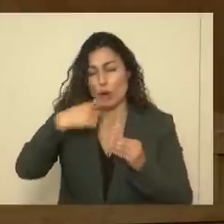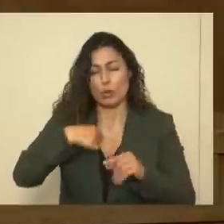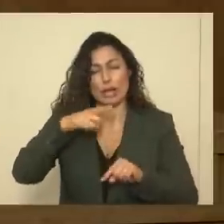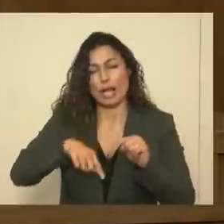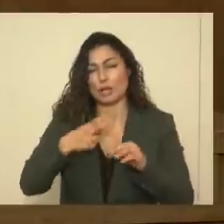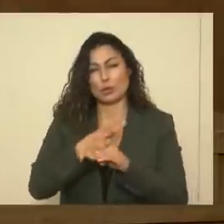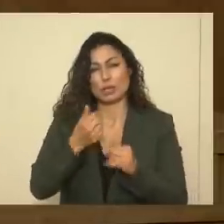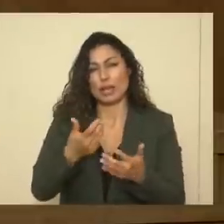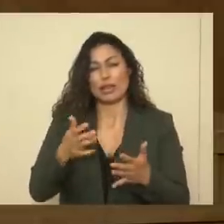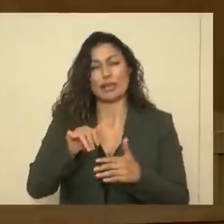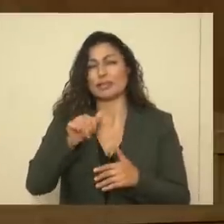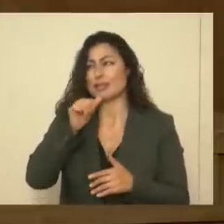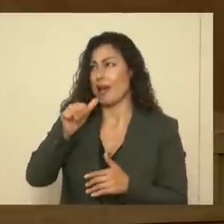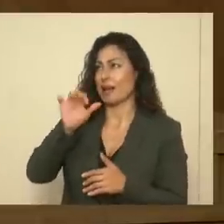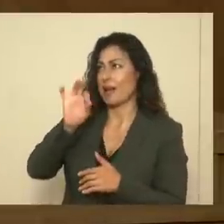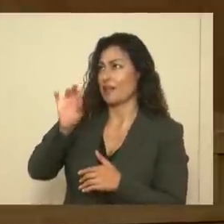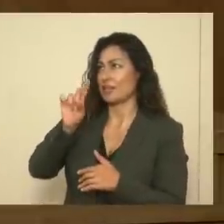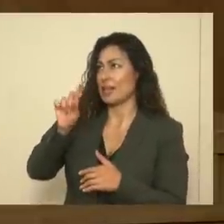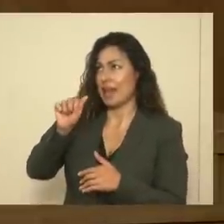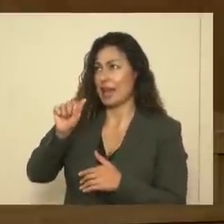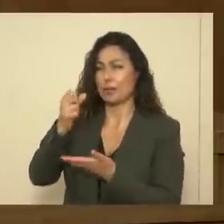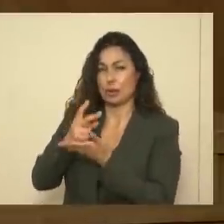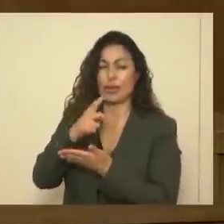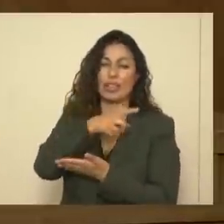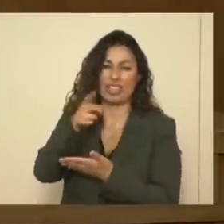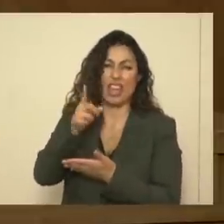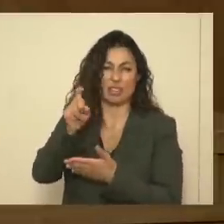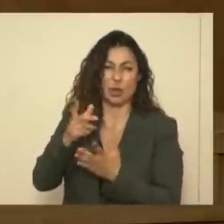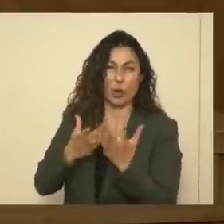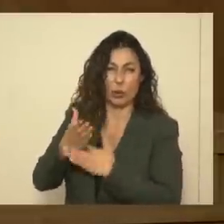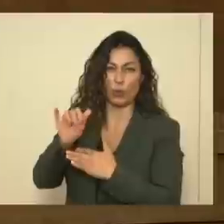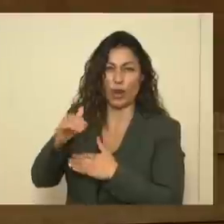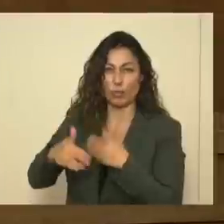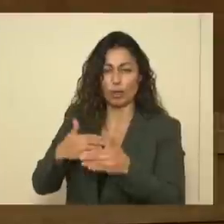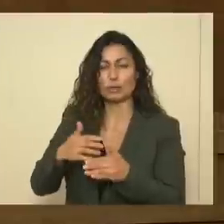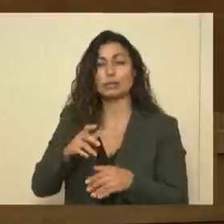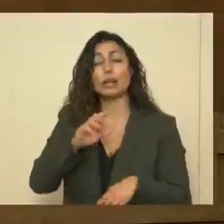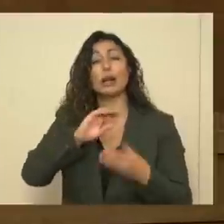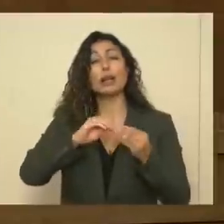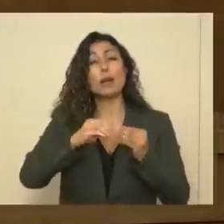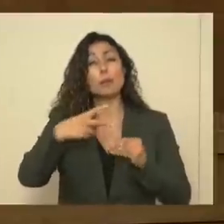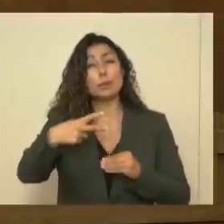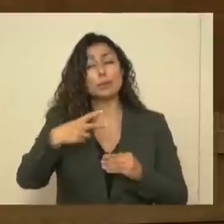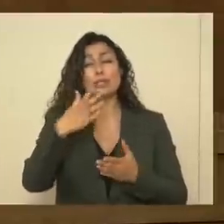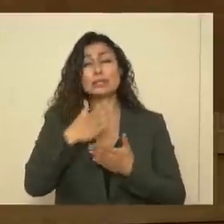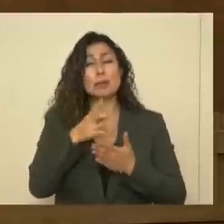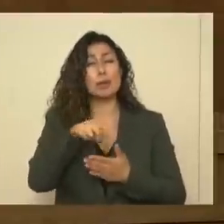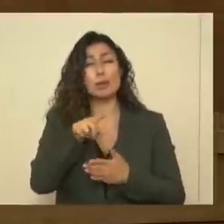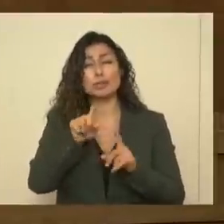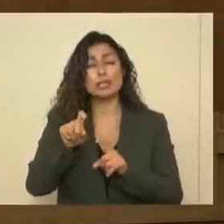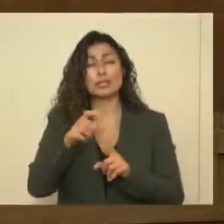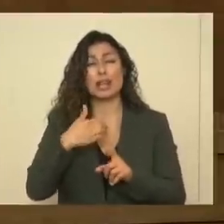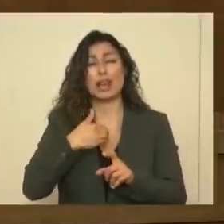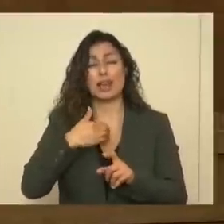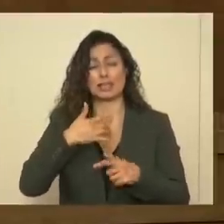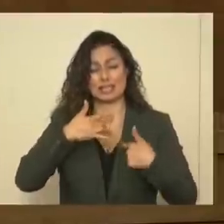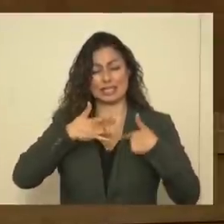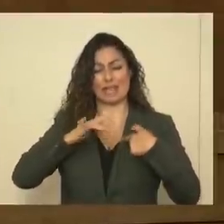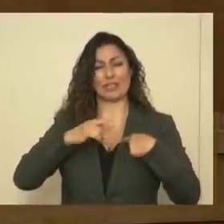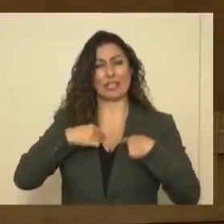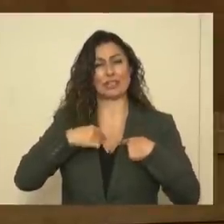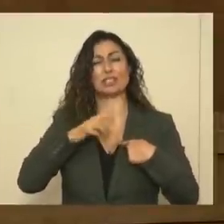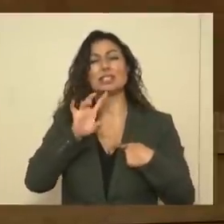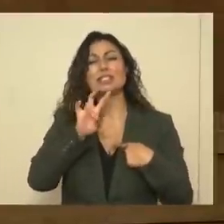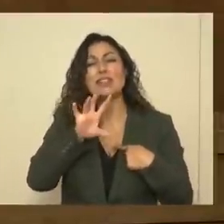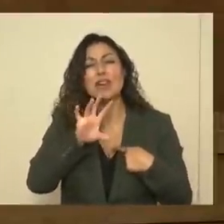can't use anything that's not FDA approved, and a lot of them are going through that process. Number two, some of these tests have a sensitivity of